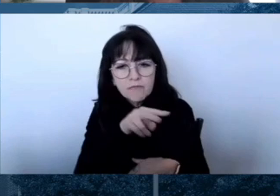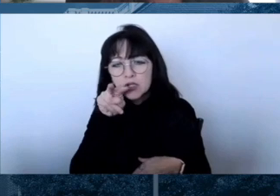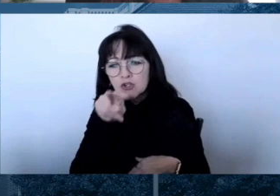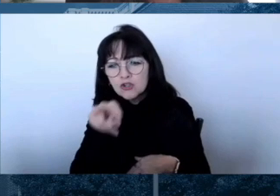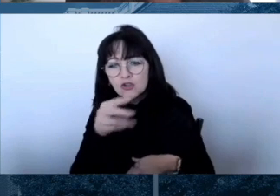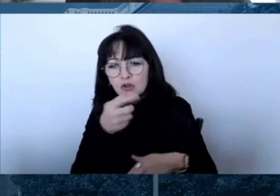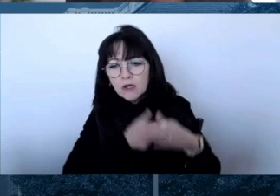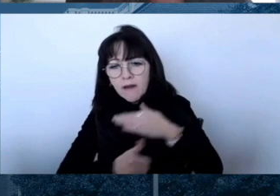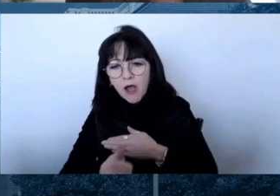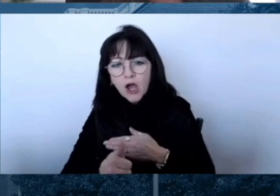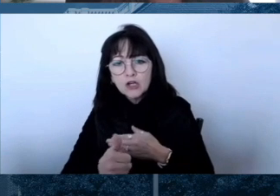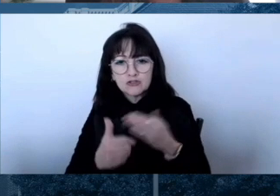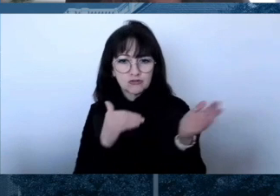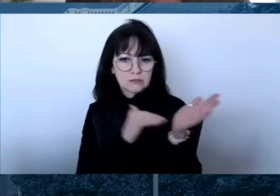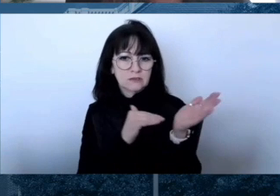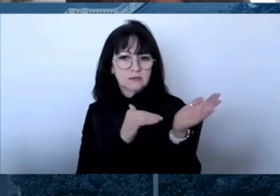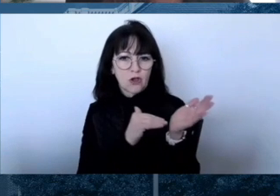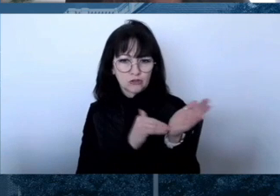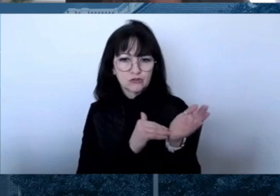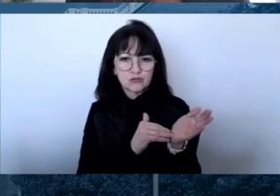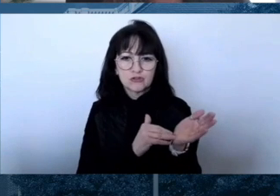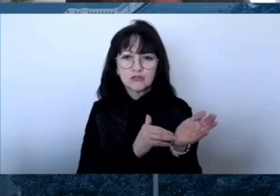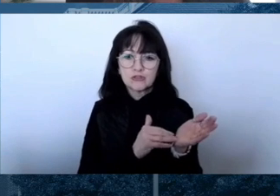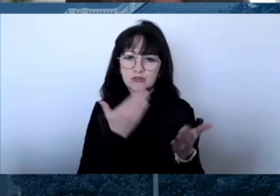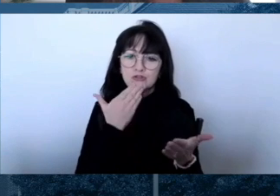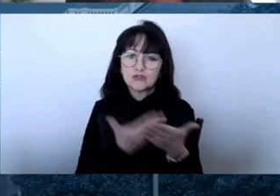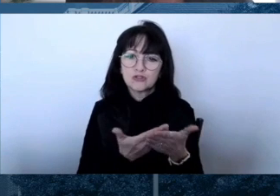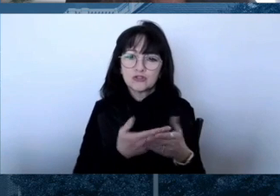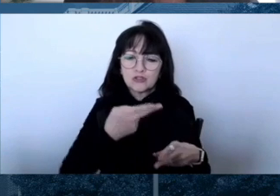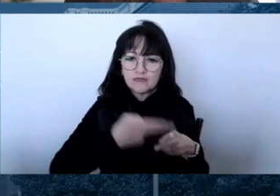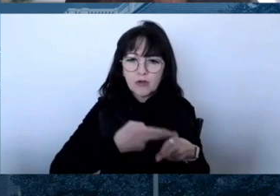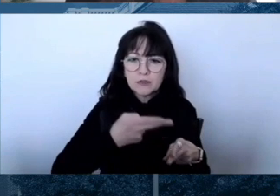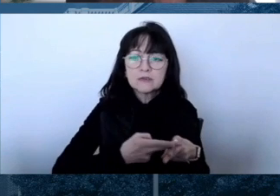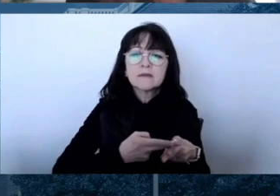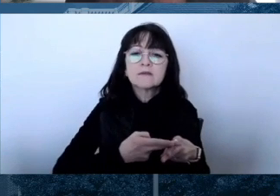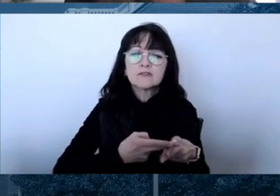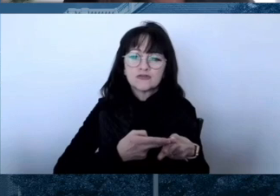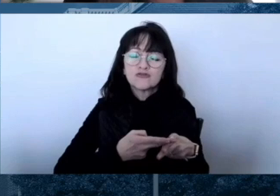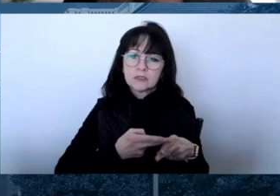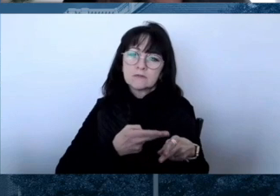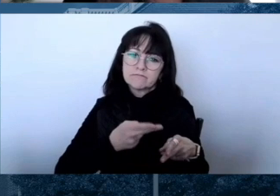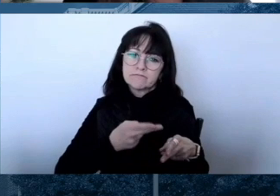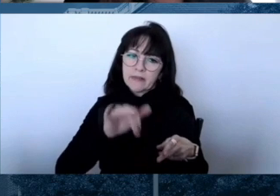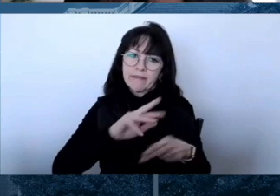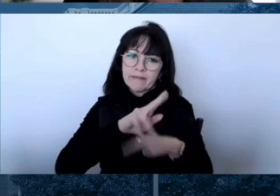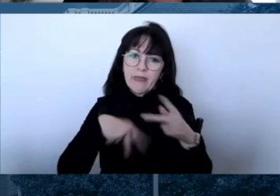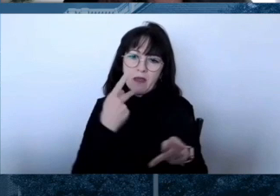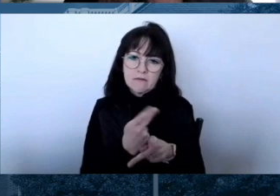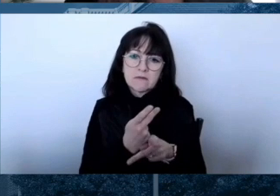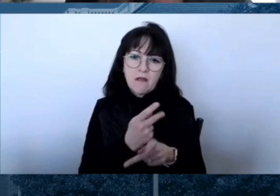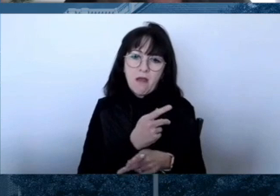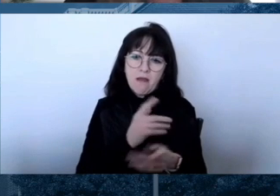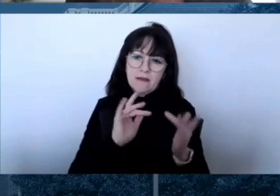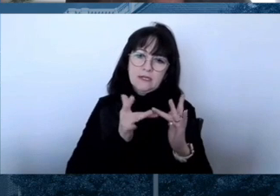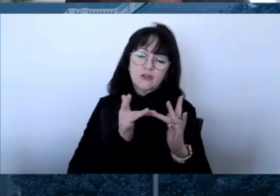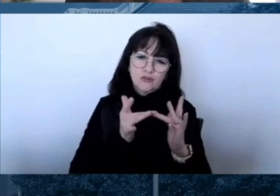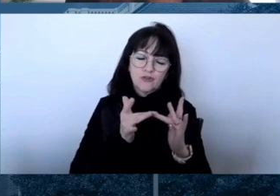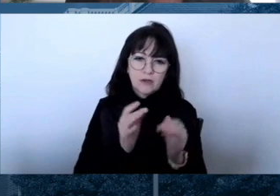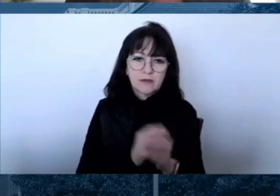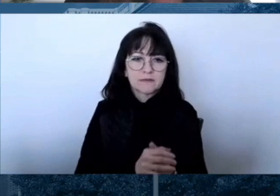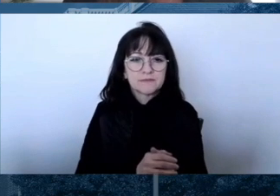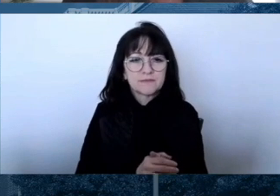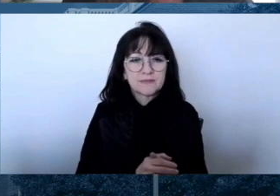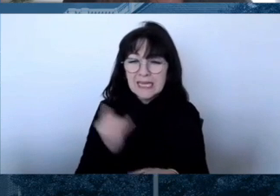Us page on the website to see if you can trust the sources? And lastly, very important, if you are not